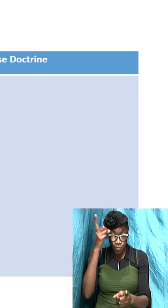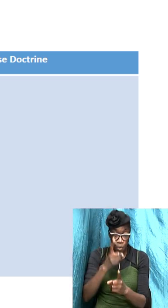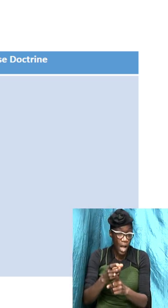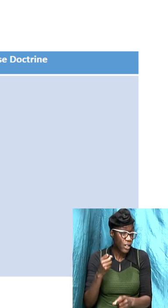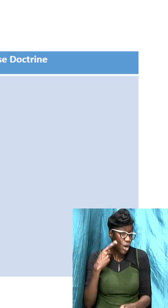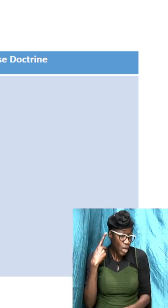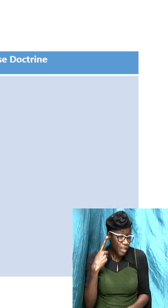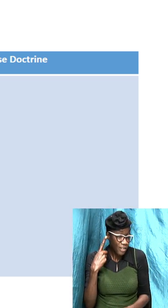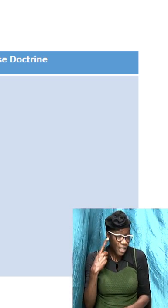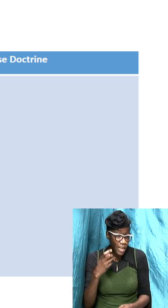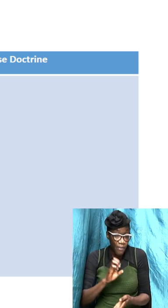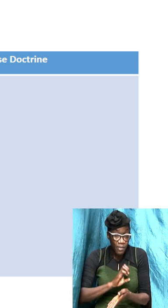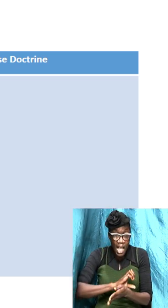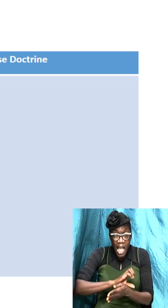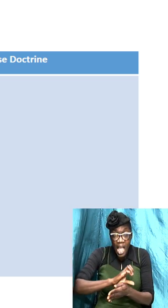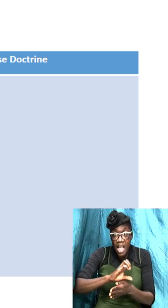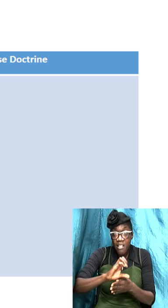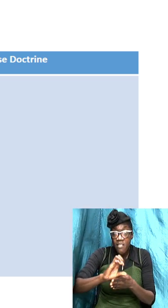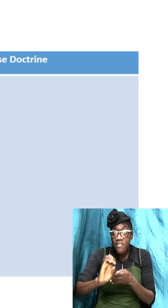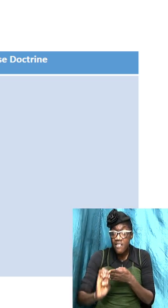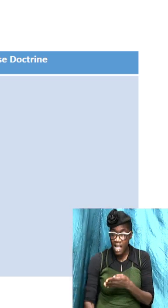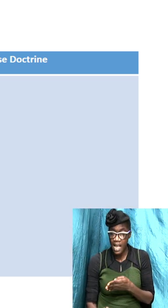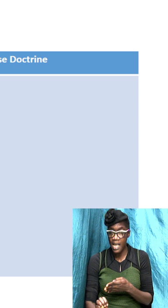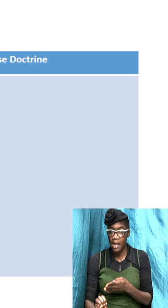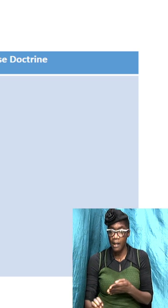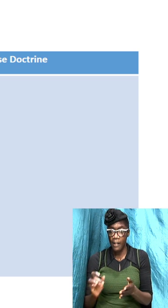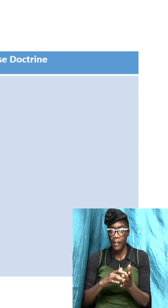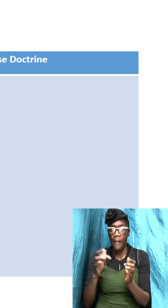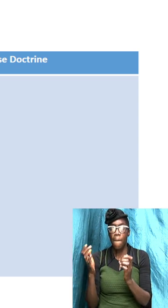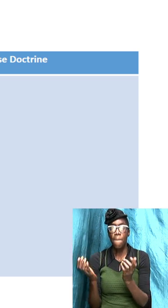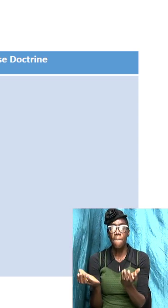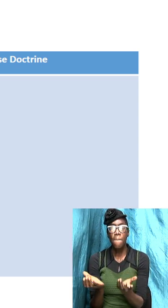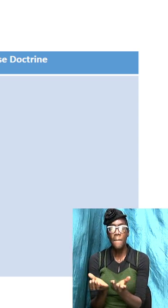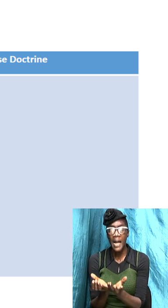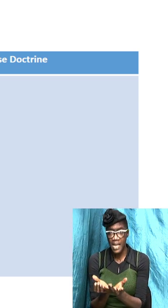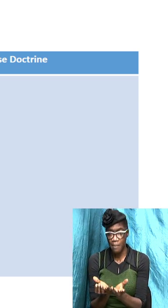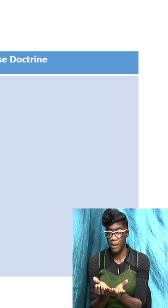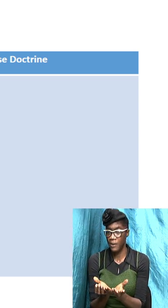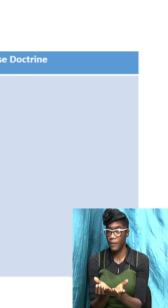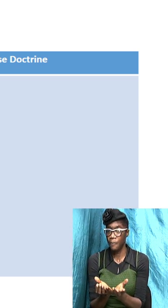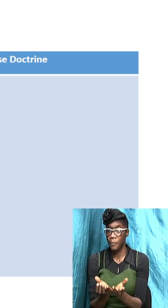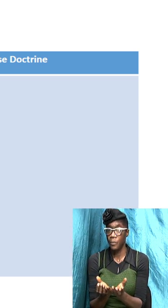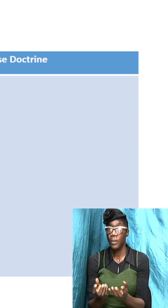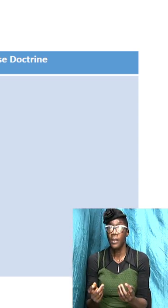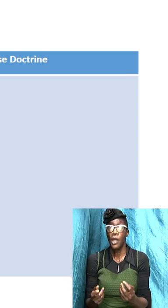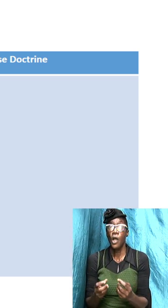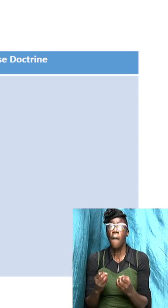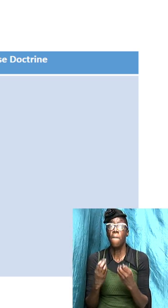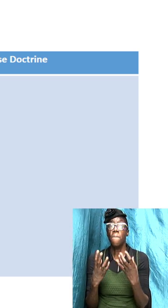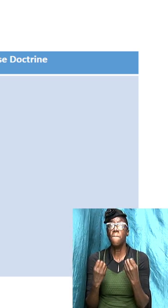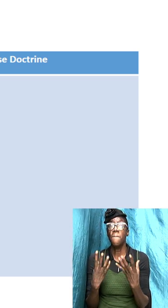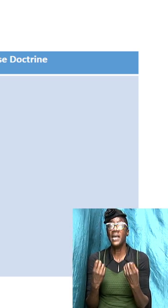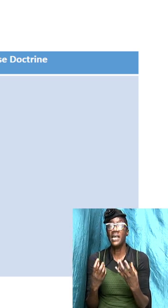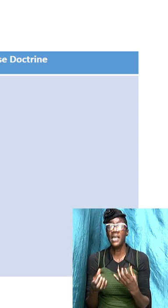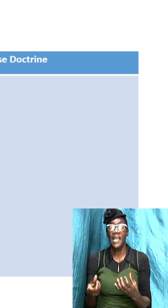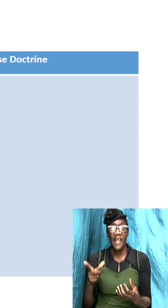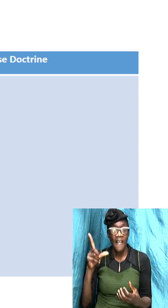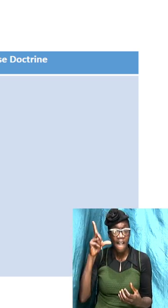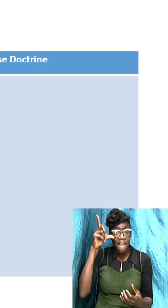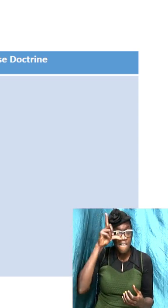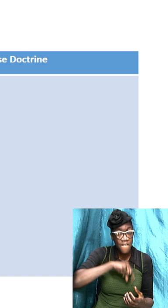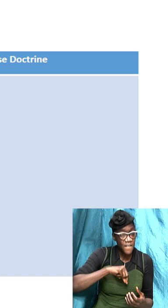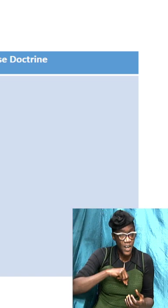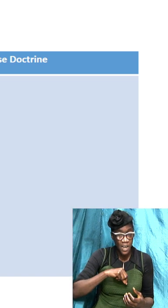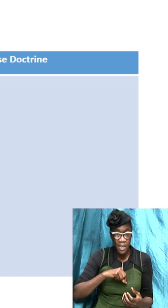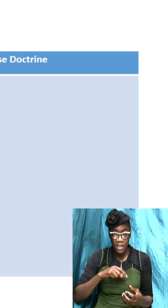too many false teachers isolate verses or ideas that cannot withstand the